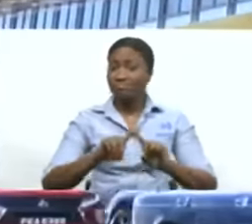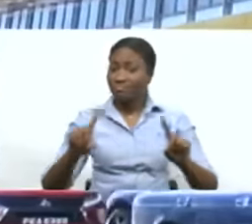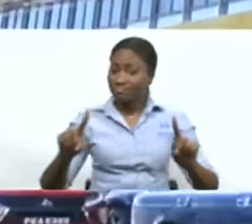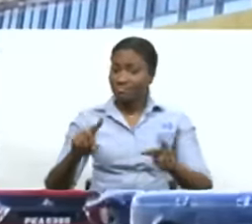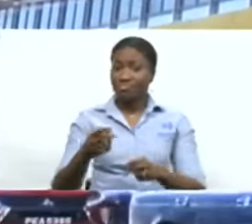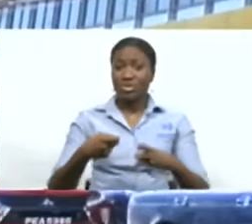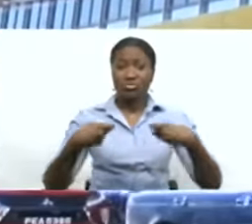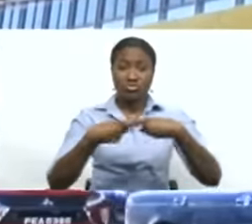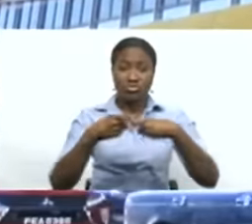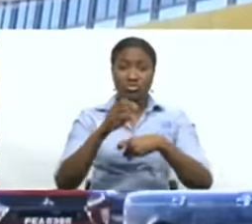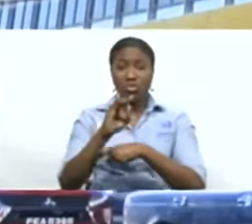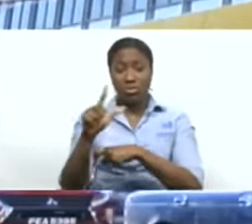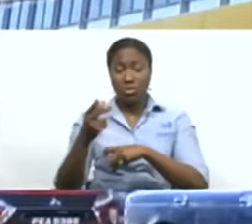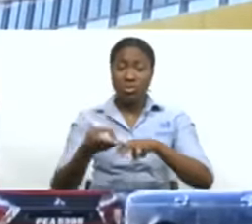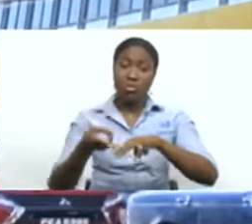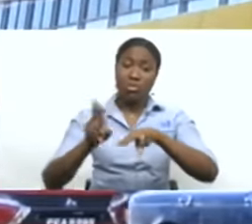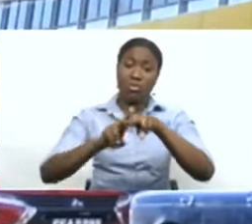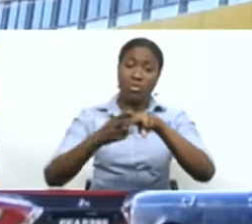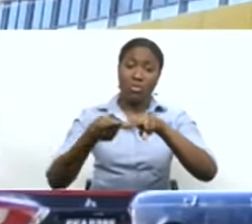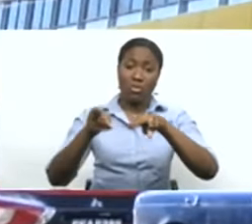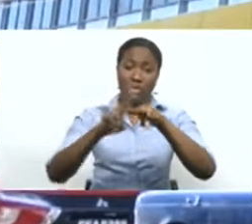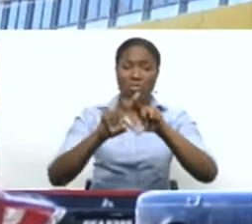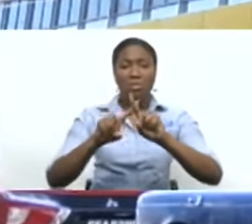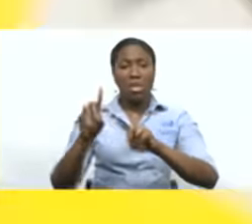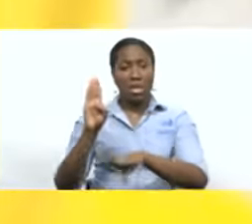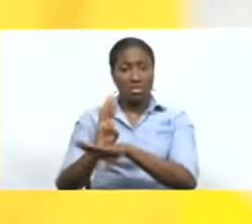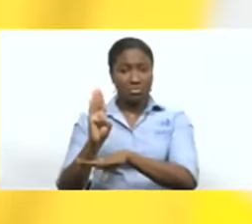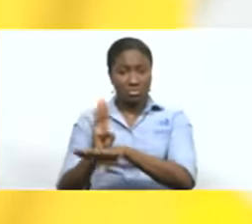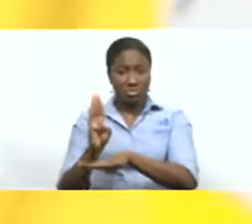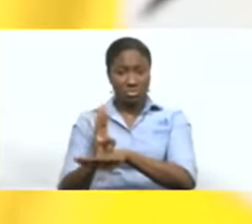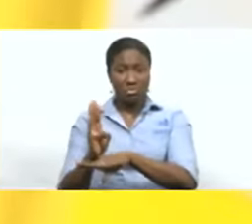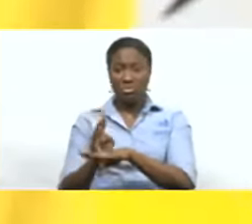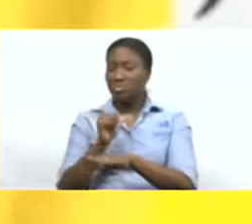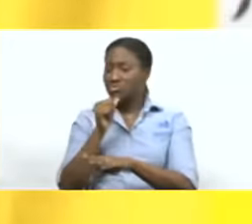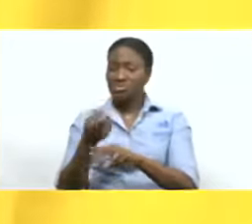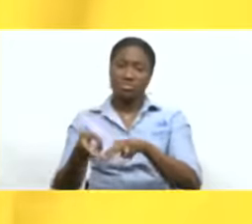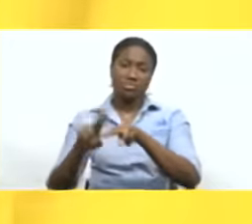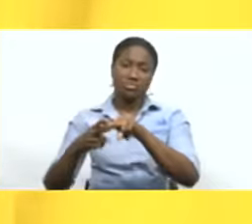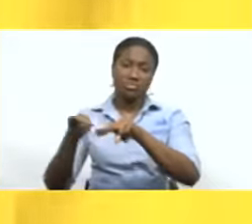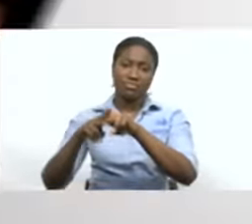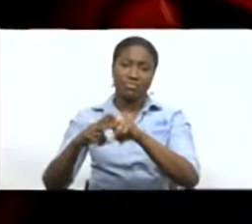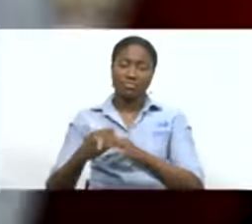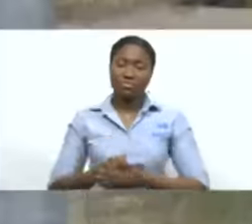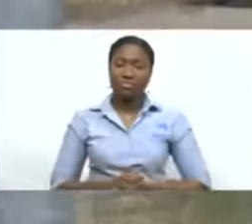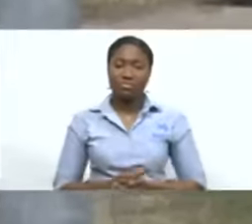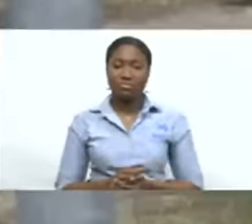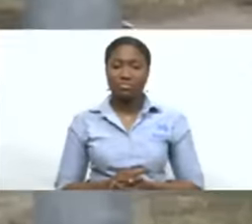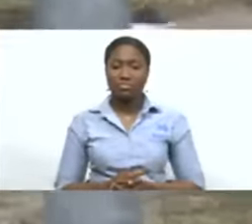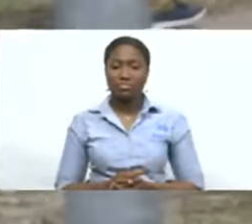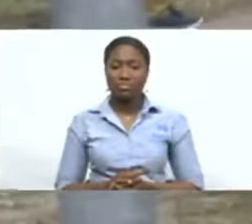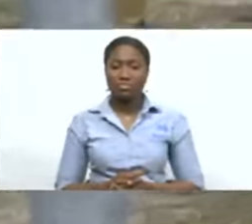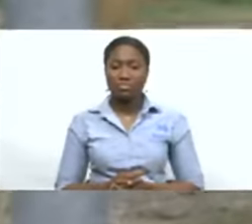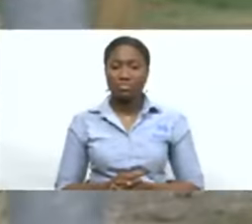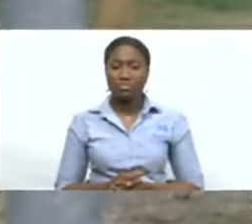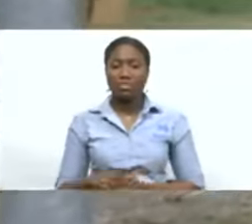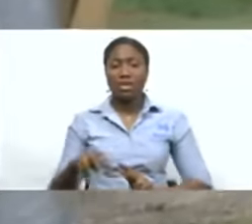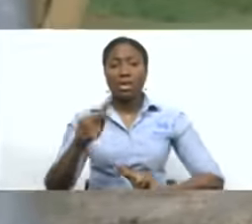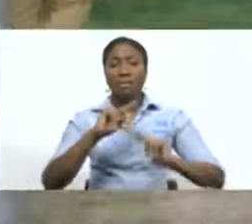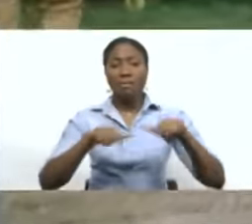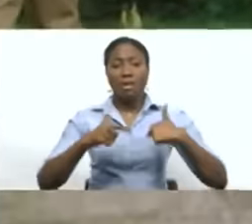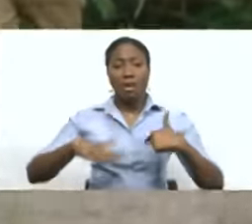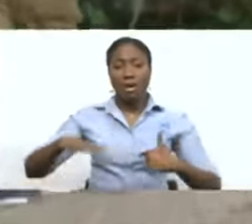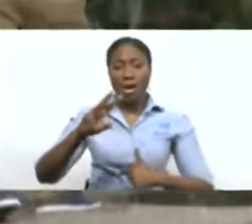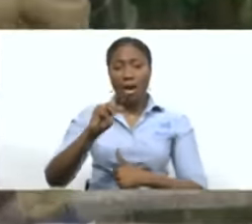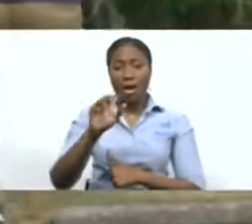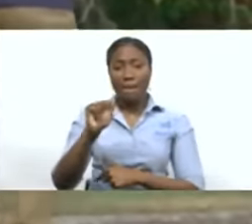rate increase remains, but commercial and industrial customers shown some mercy. Maloney community shocked